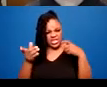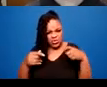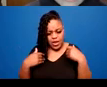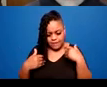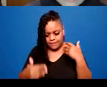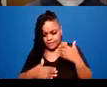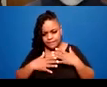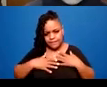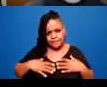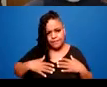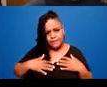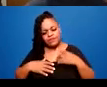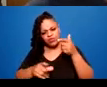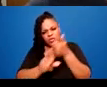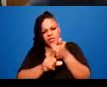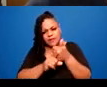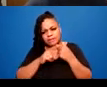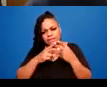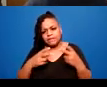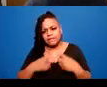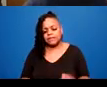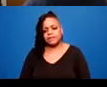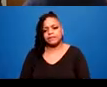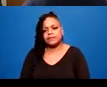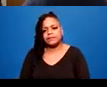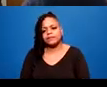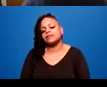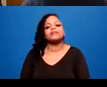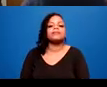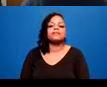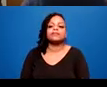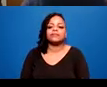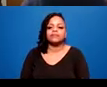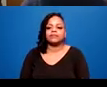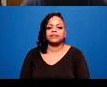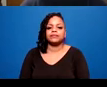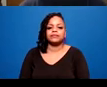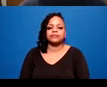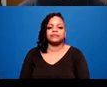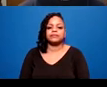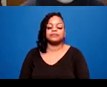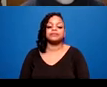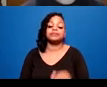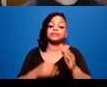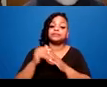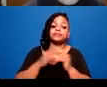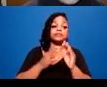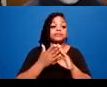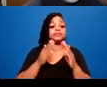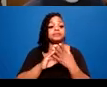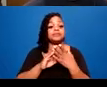Second to last, building community. We build community to debrief,